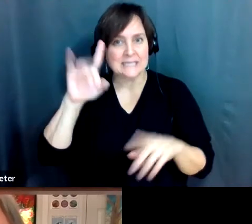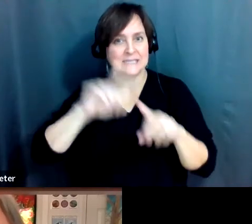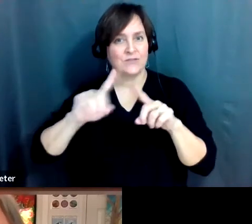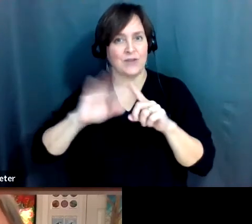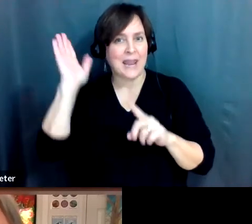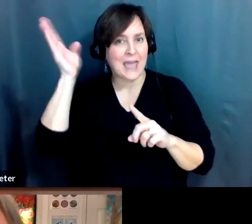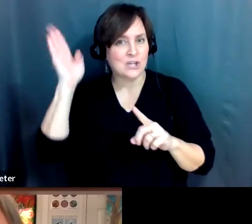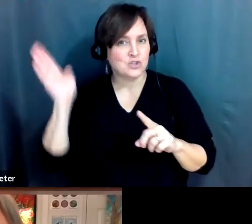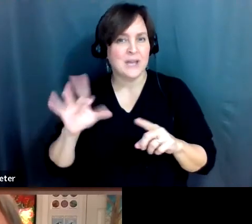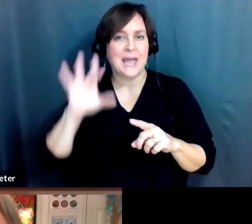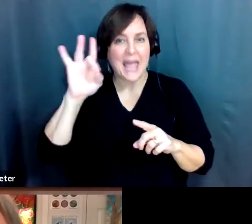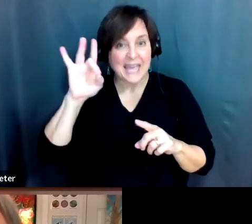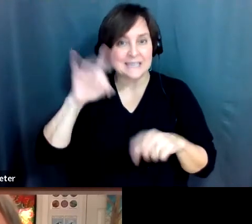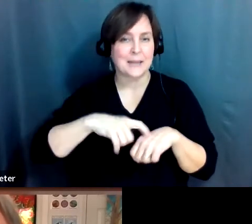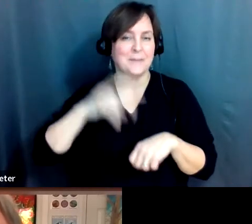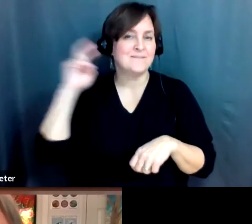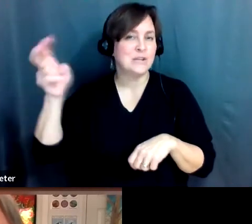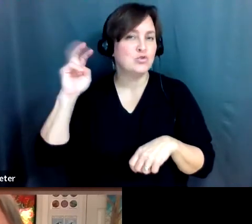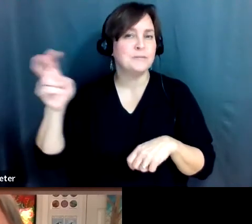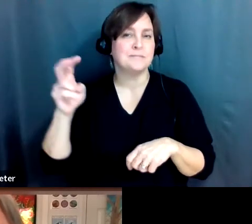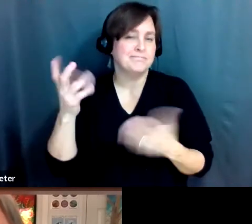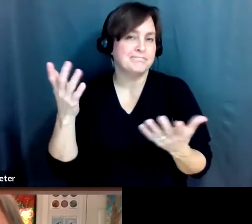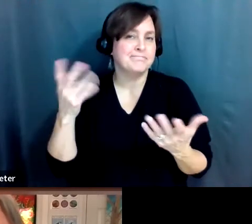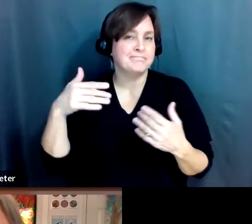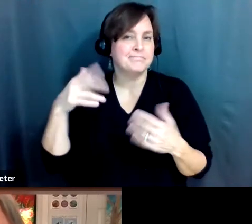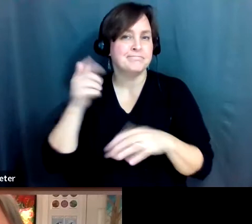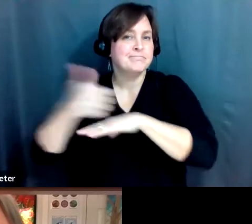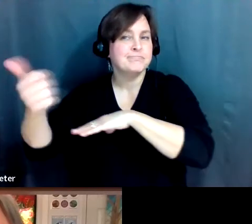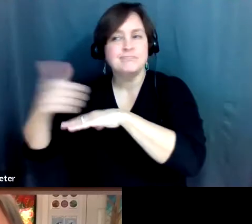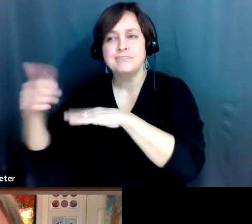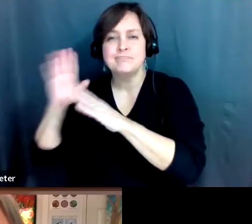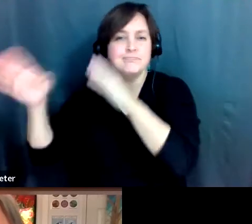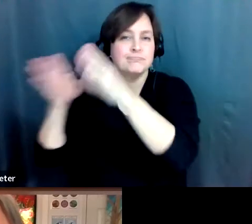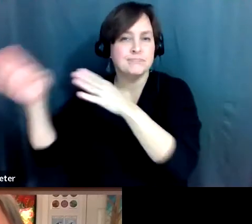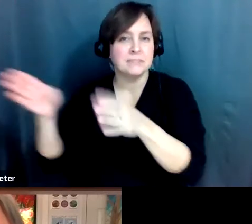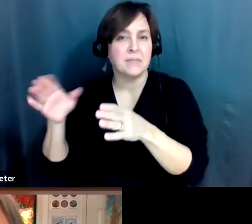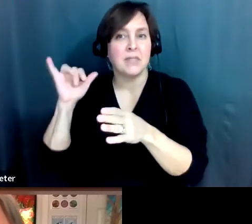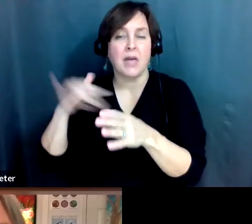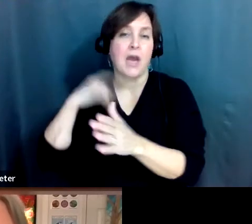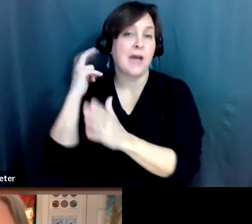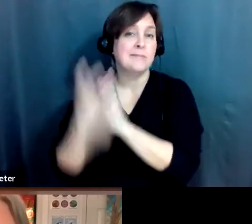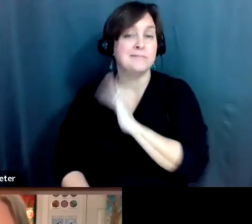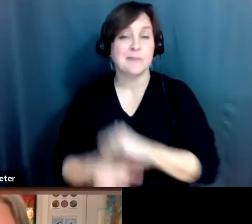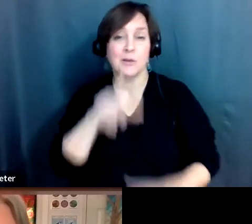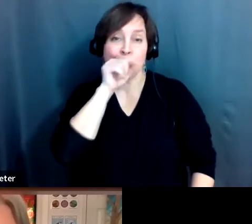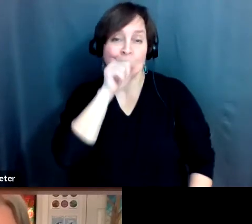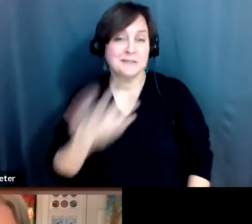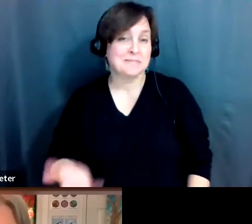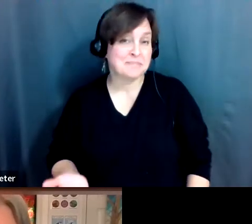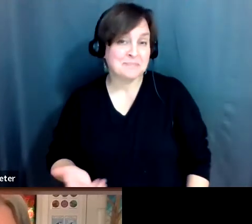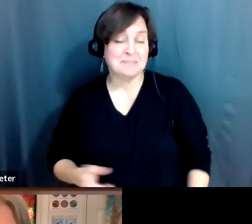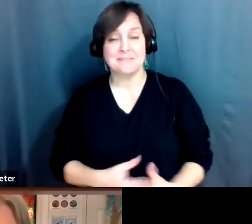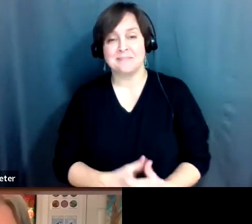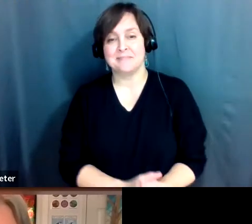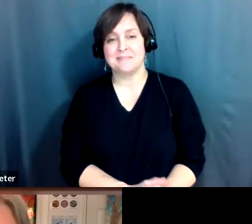field trip series. And so that's how I got into birding. So